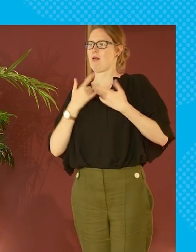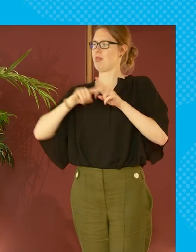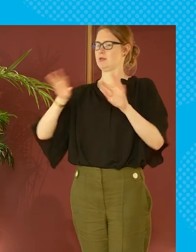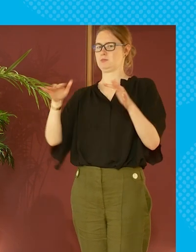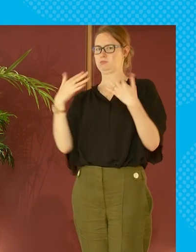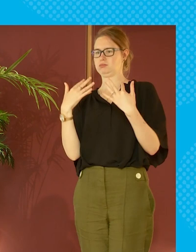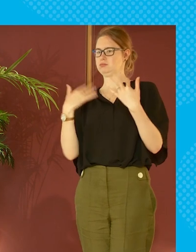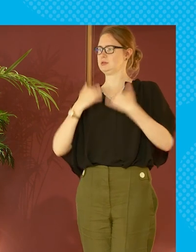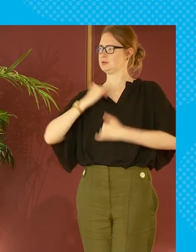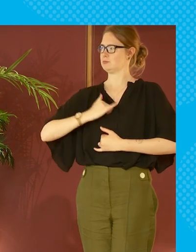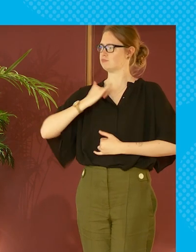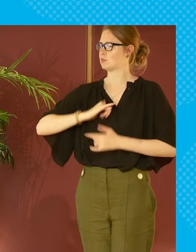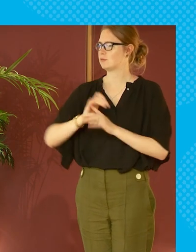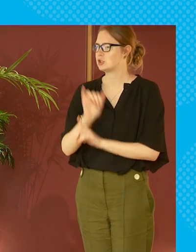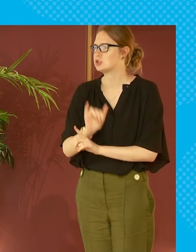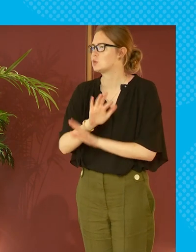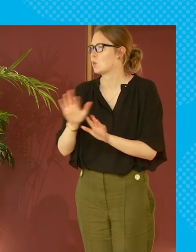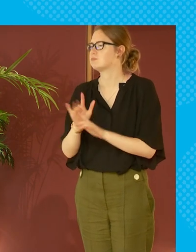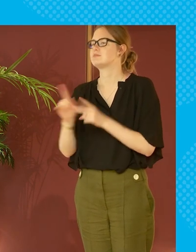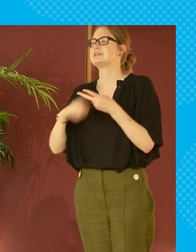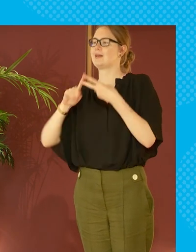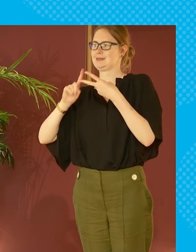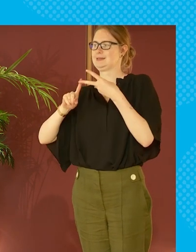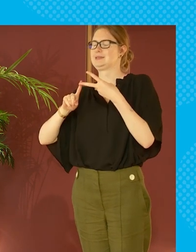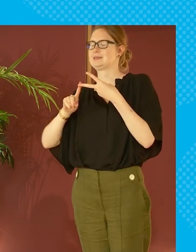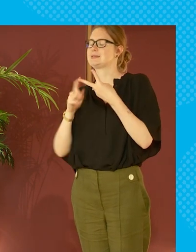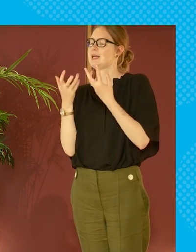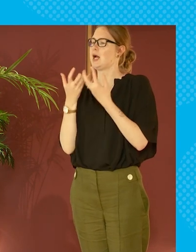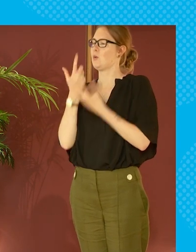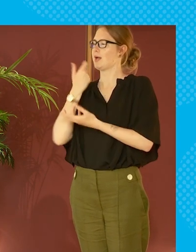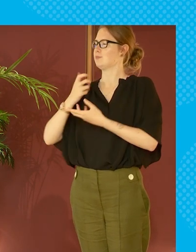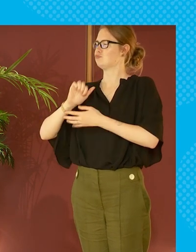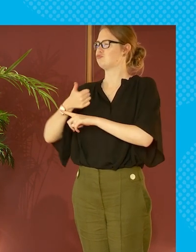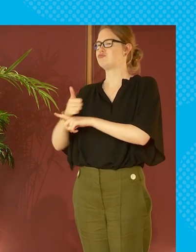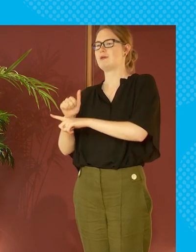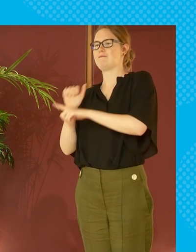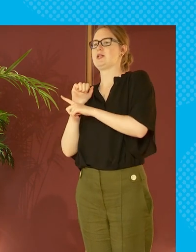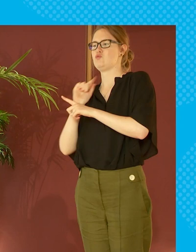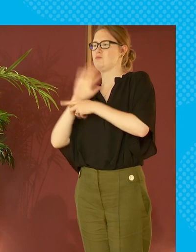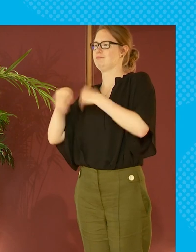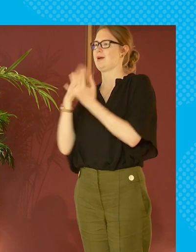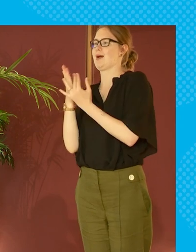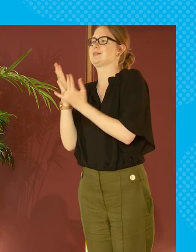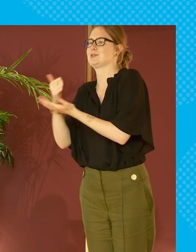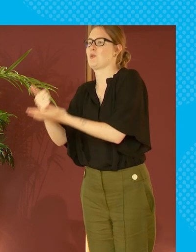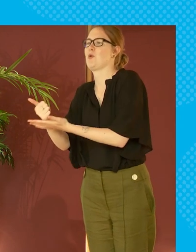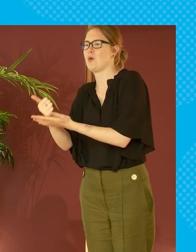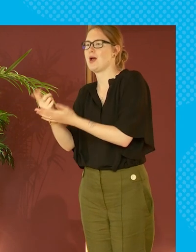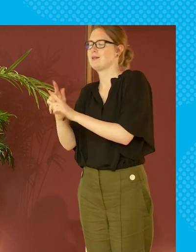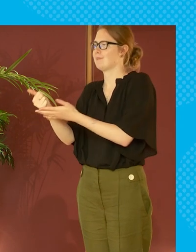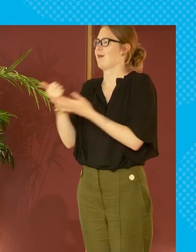they feel others are viewing them and how they're being viewed and secondly how it can stop you therefore accessing